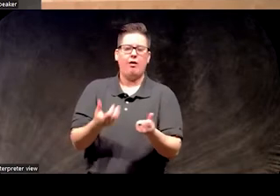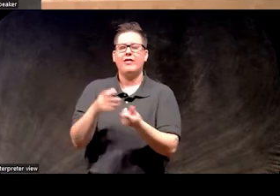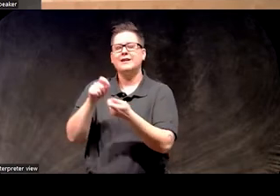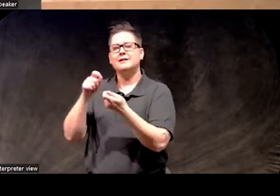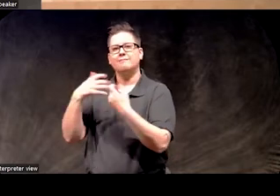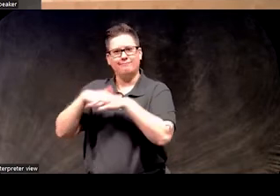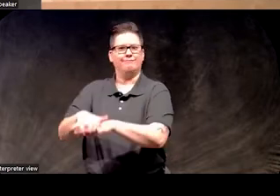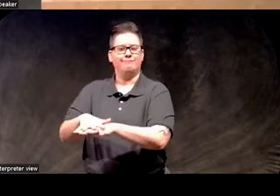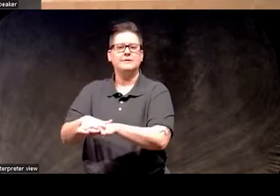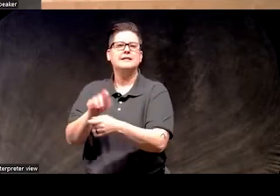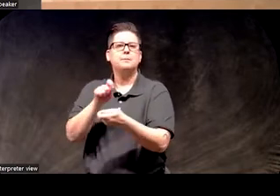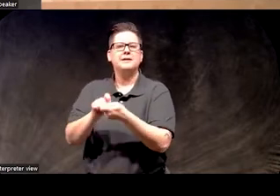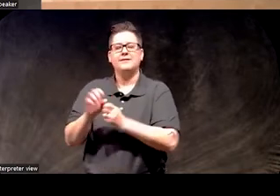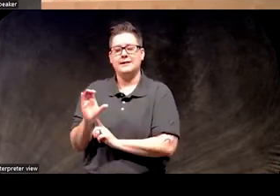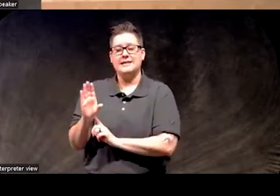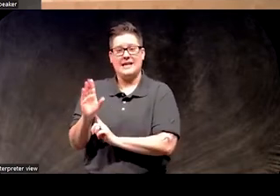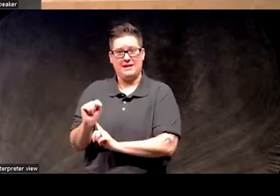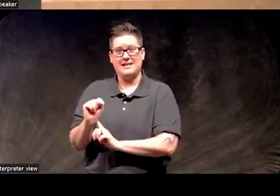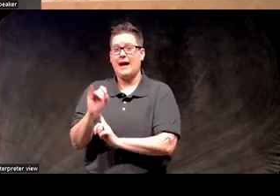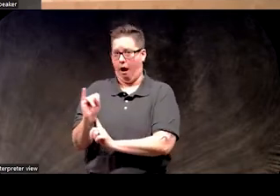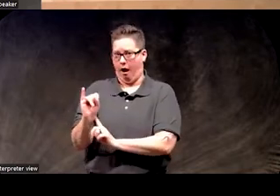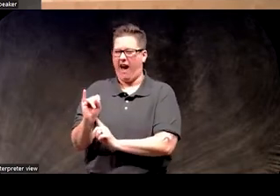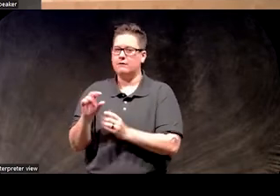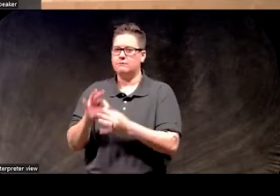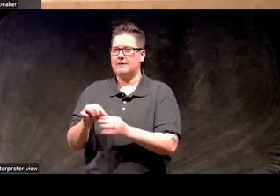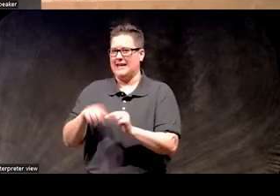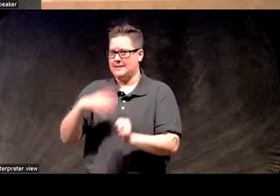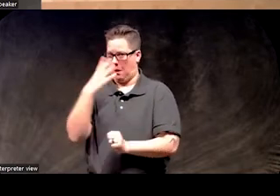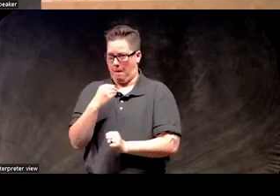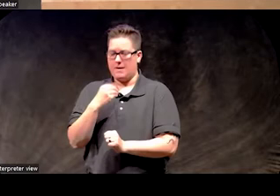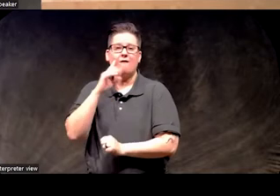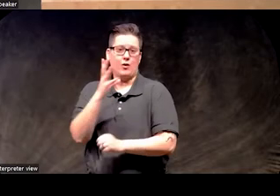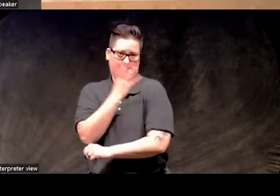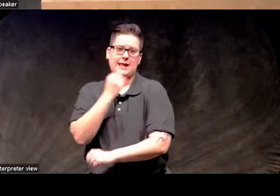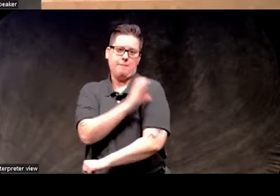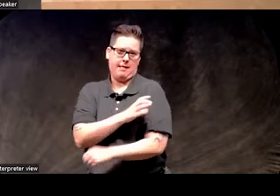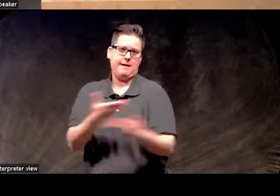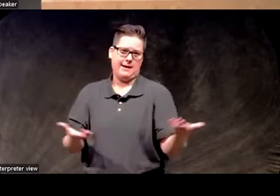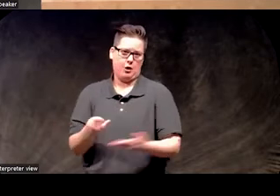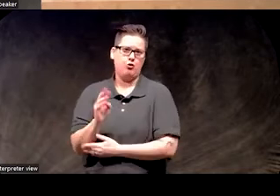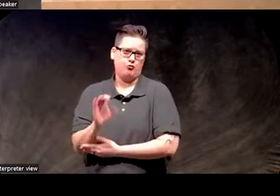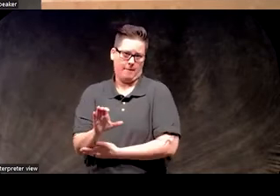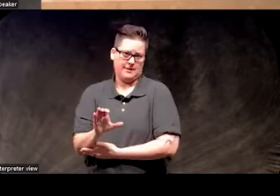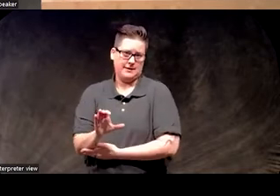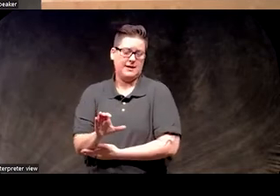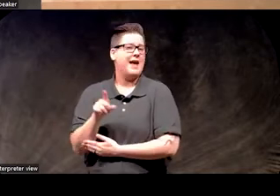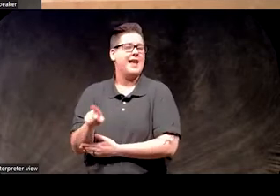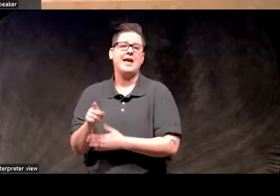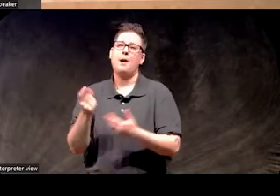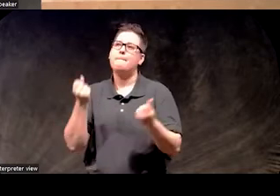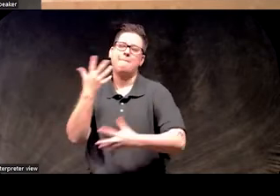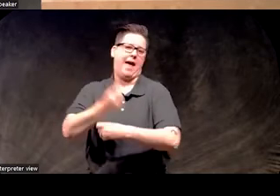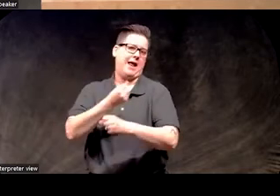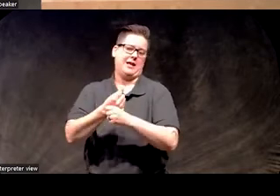specifically, CBT for insomnia into the sleep clinic at URMC. He has advocated for many